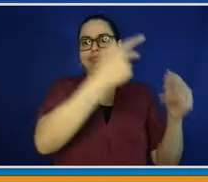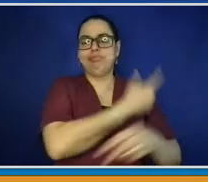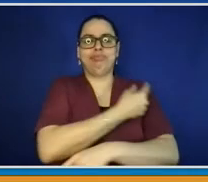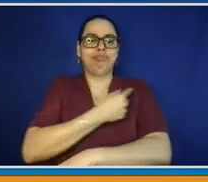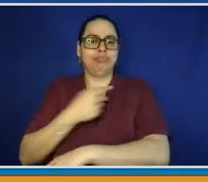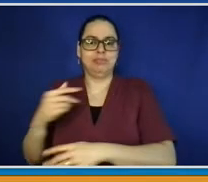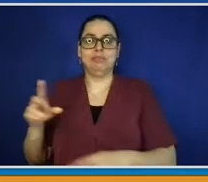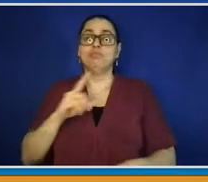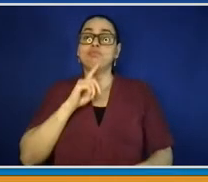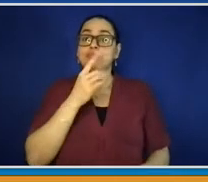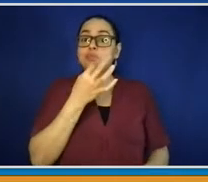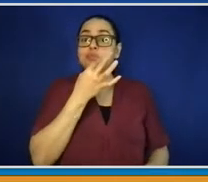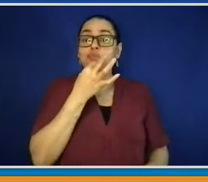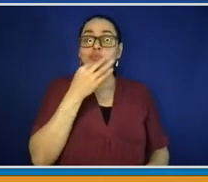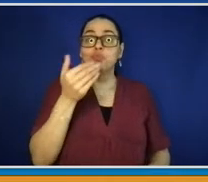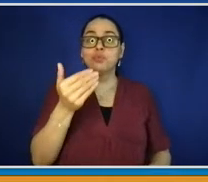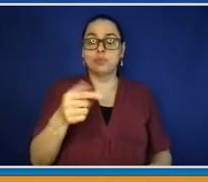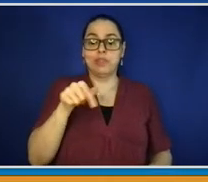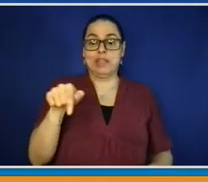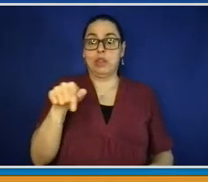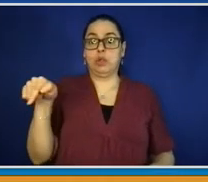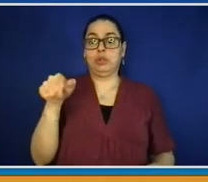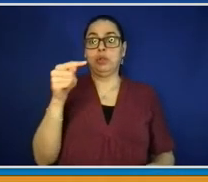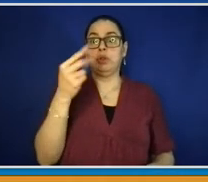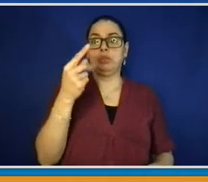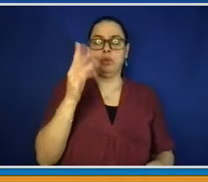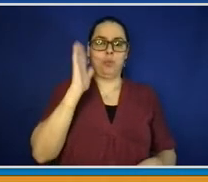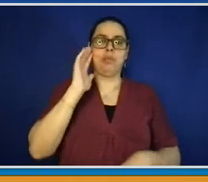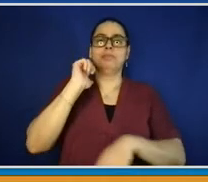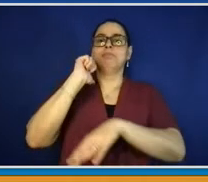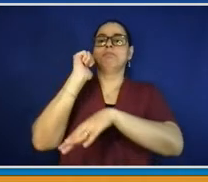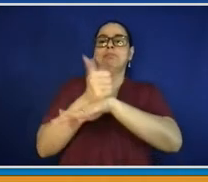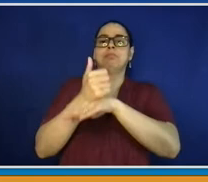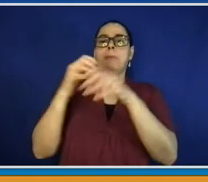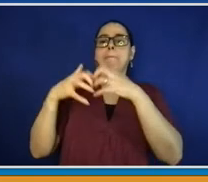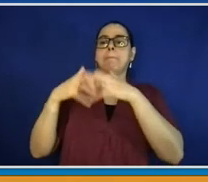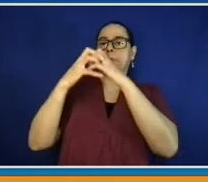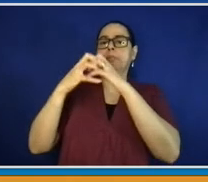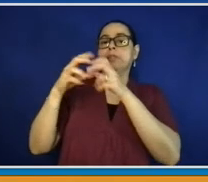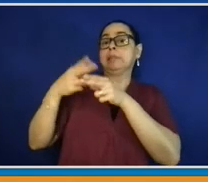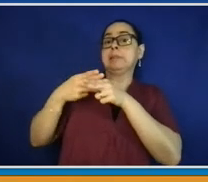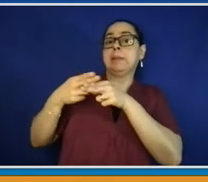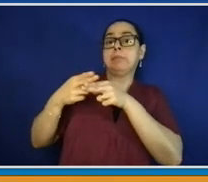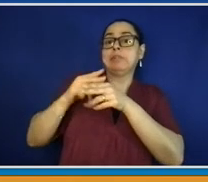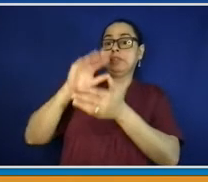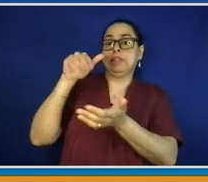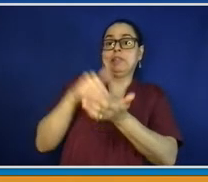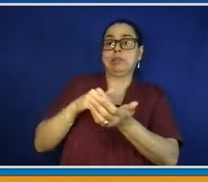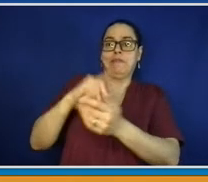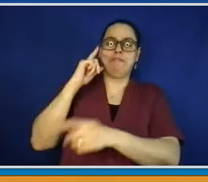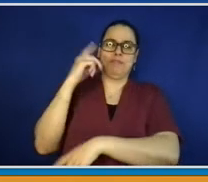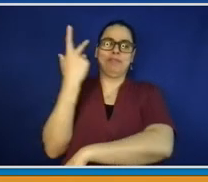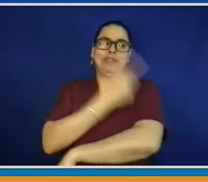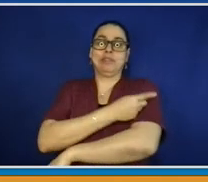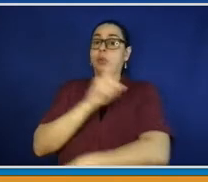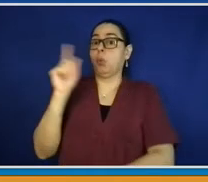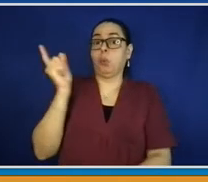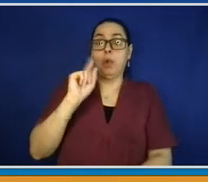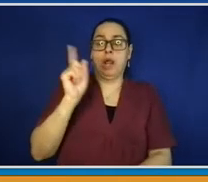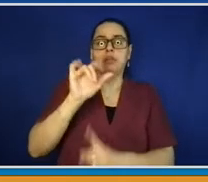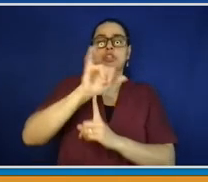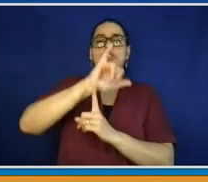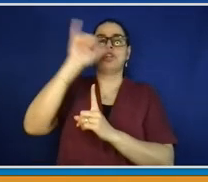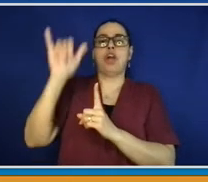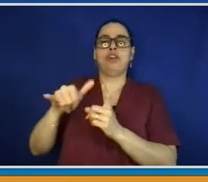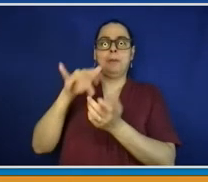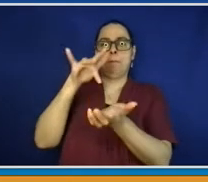150 Rockland Avenue. And, of course, we've been going into schools lately to try to reach the larger cohort of unvaccinated